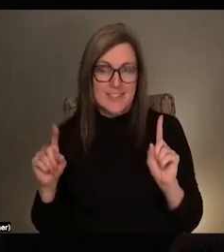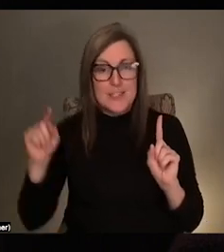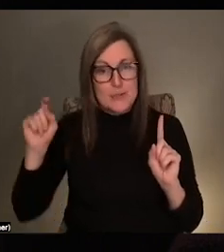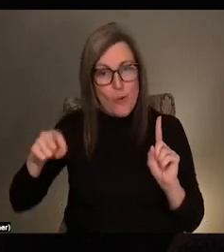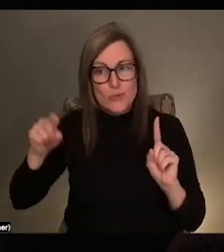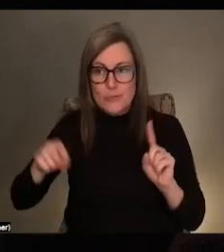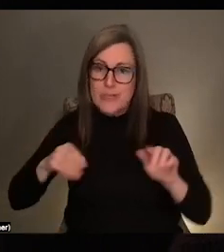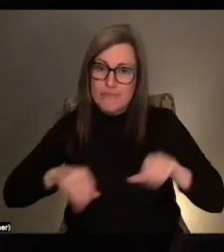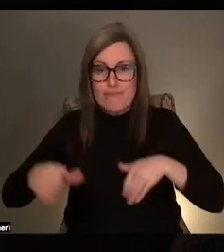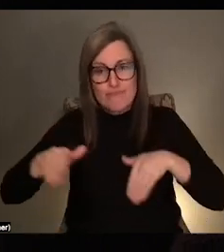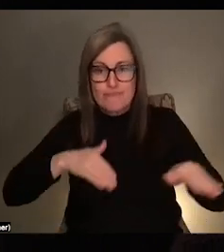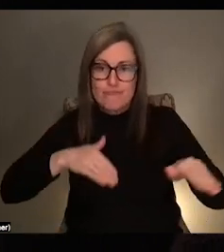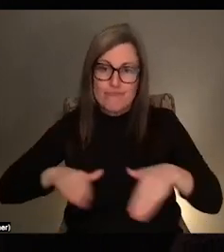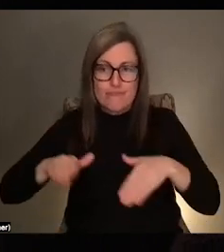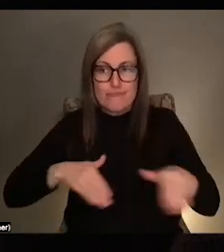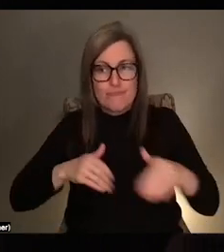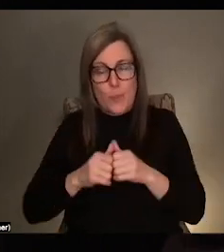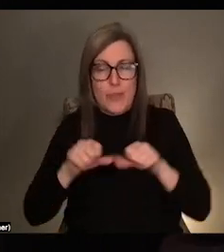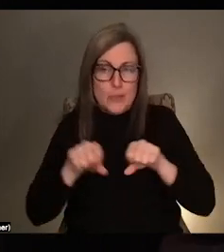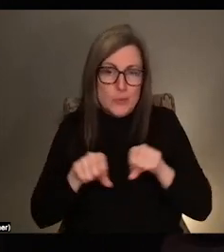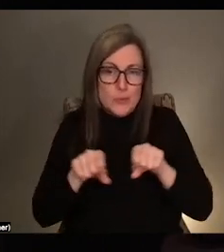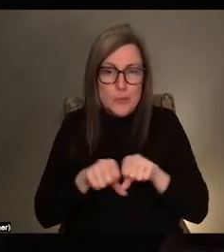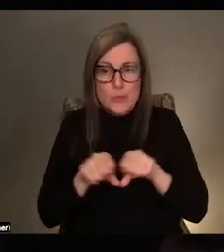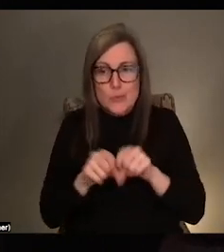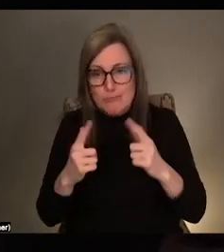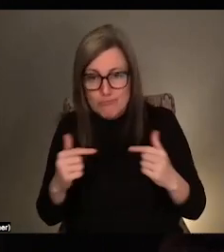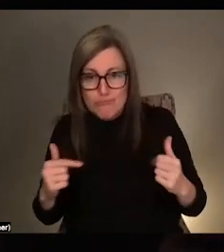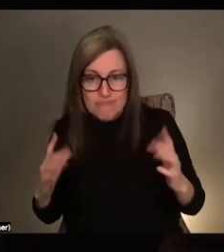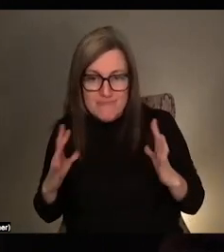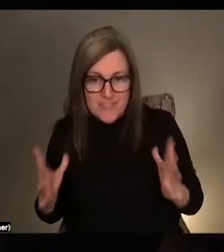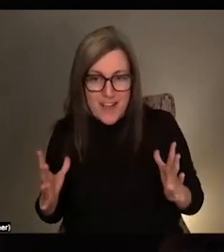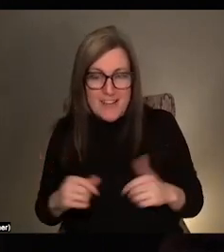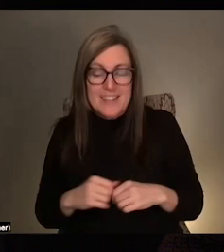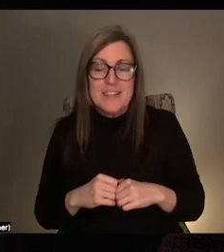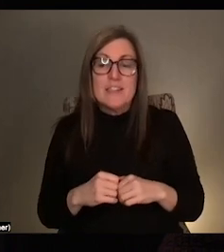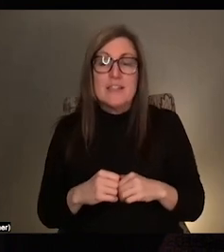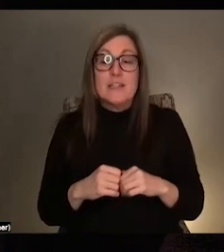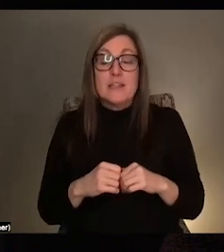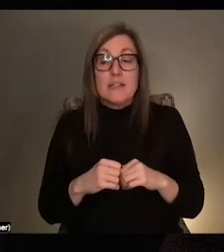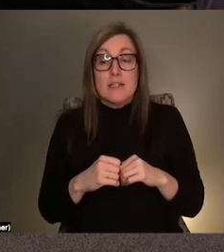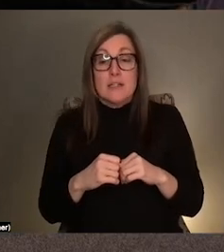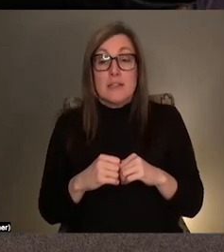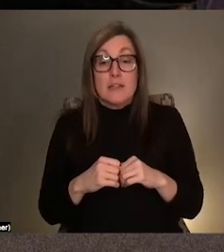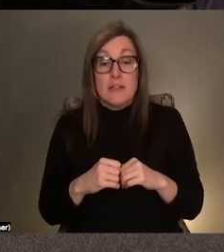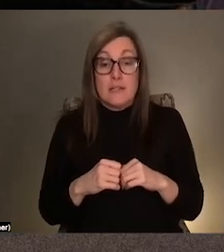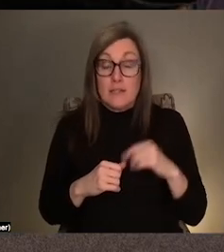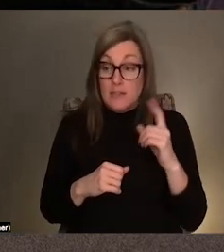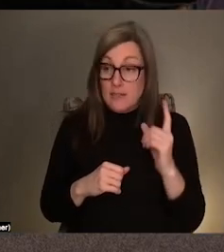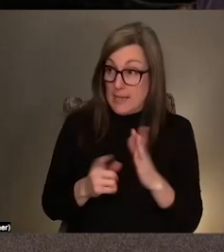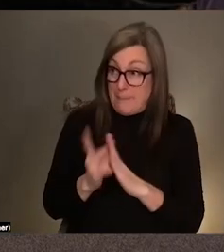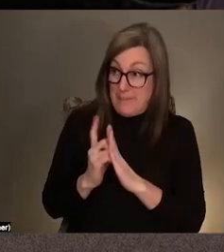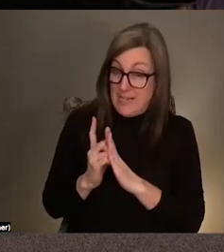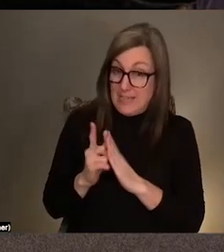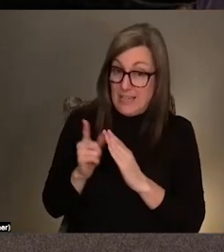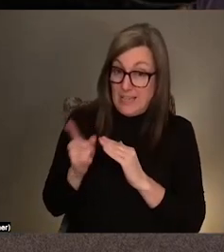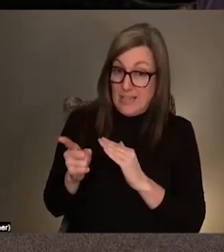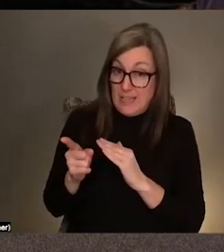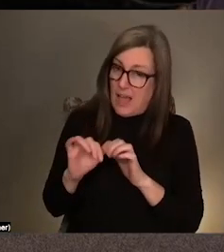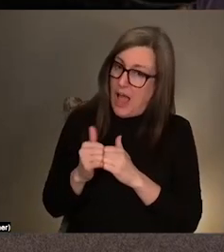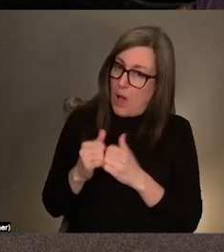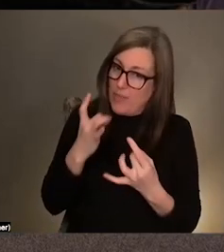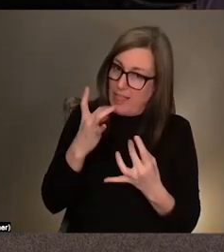into the galleries. And yeah, that's one of the works. And there's immediately also the way that it's lit.